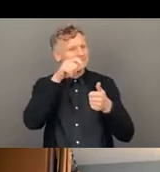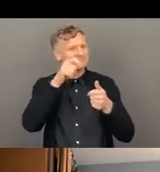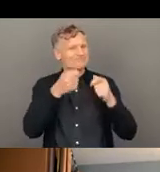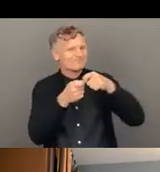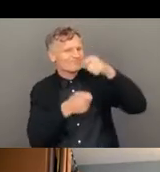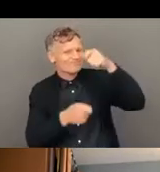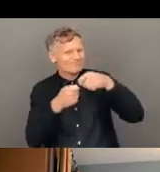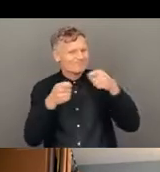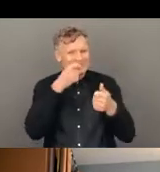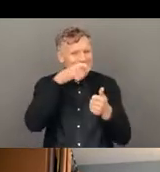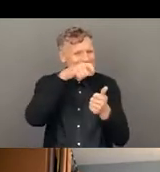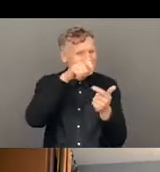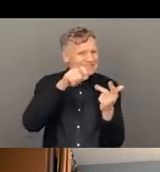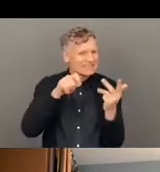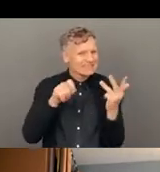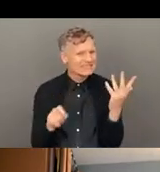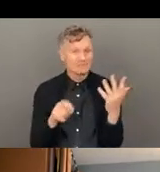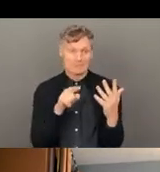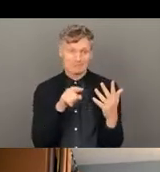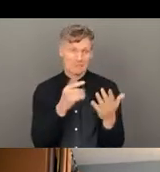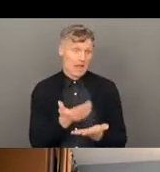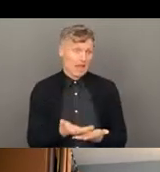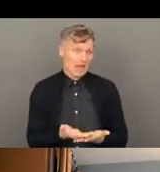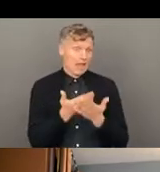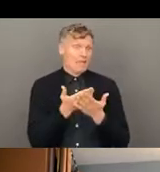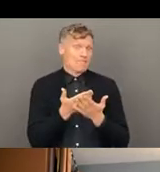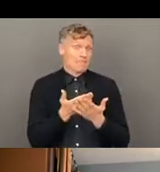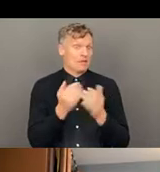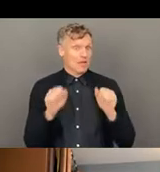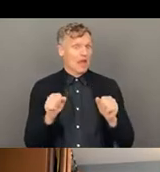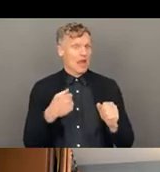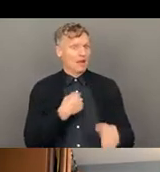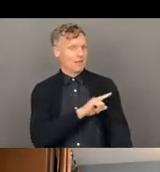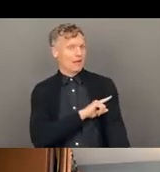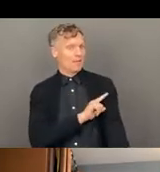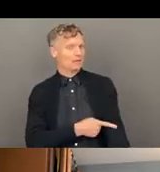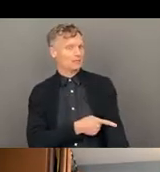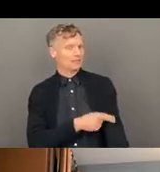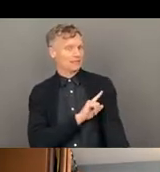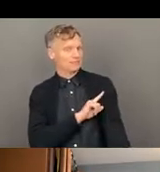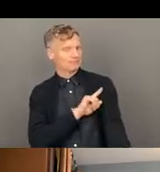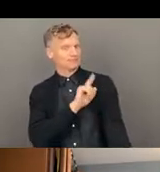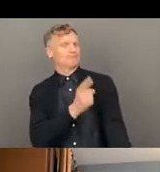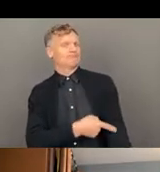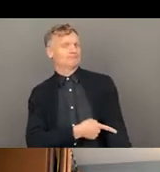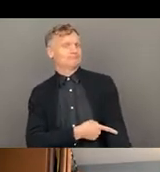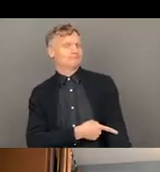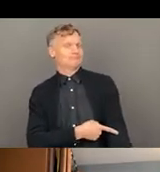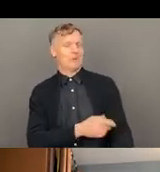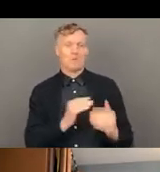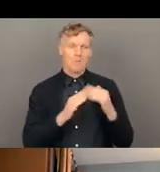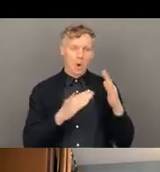capacity because you can clearly see the gaps where, where you need to try to direct your resources. And,